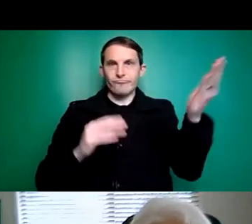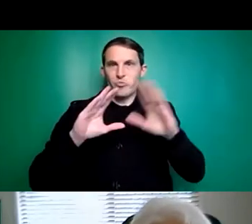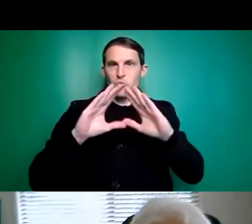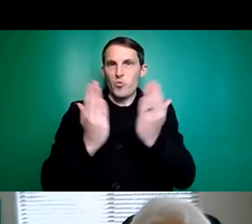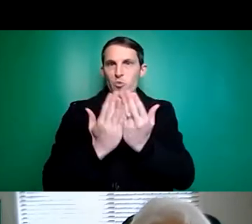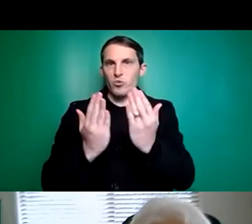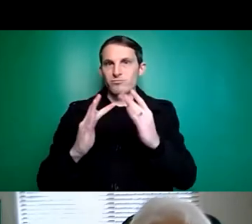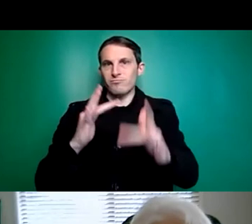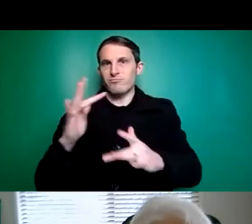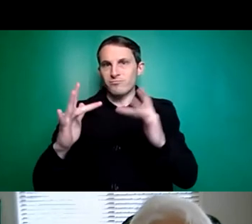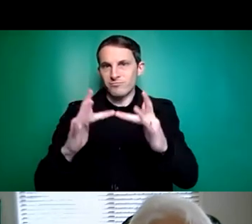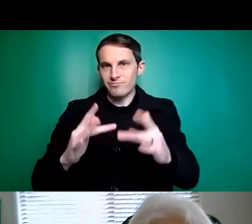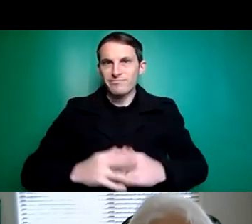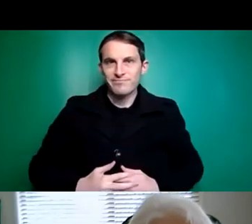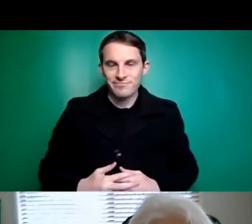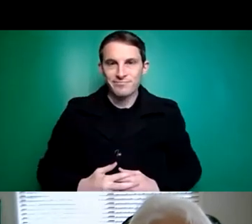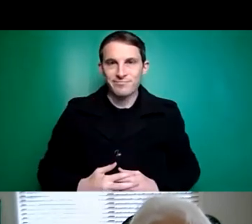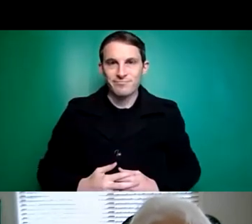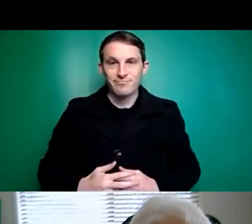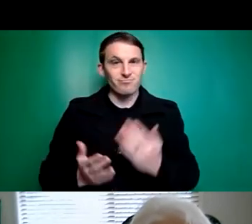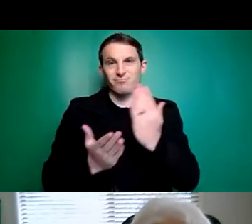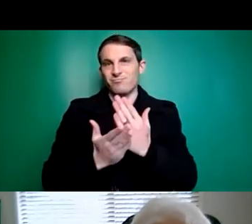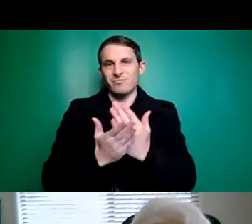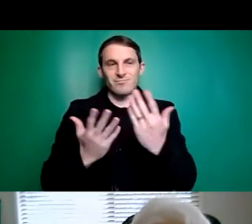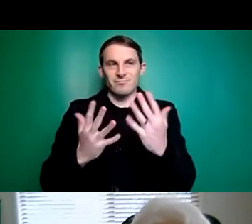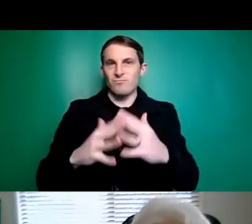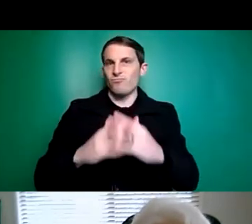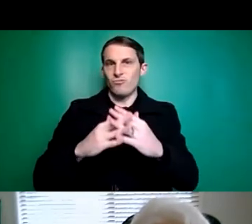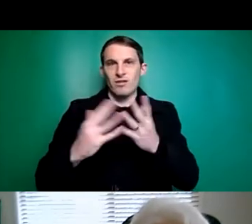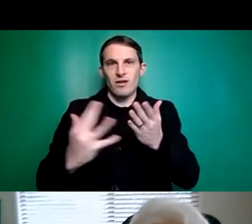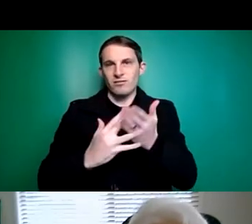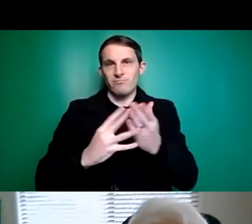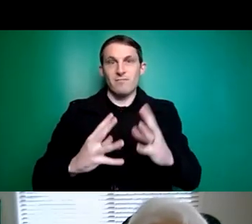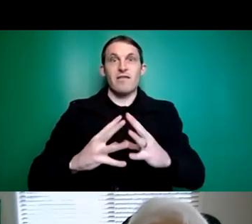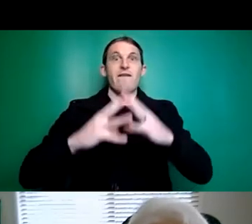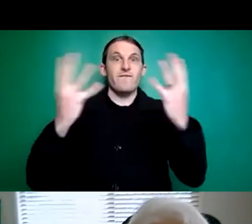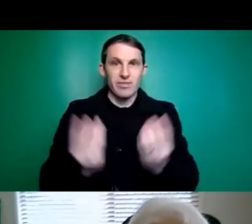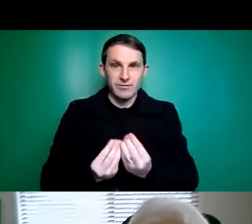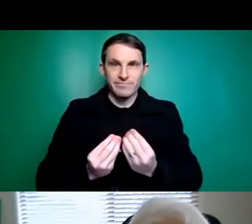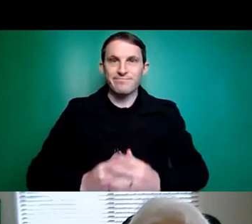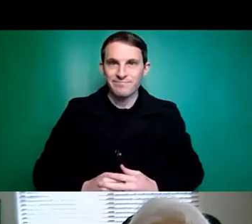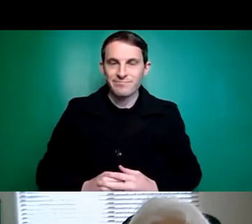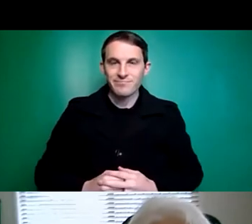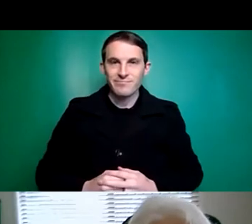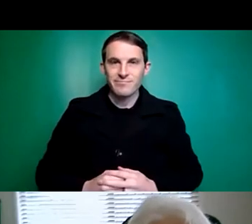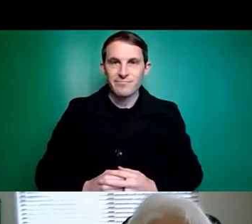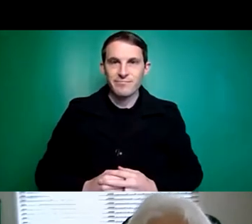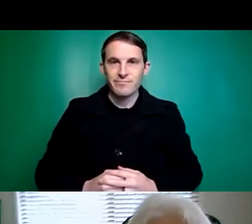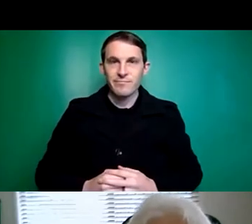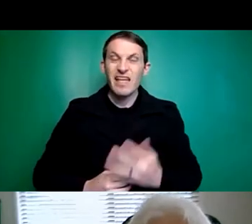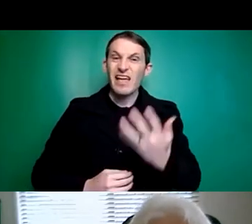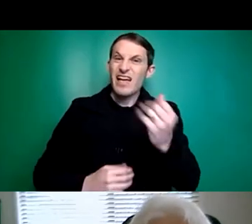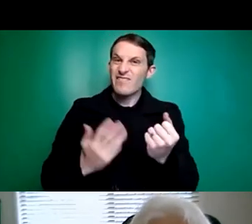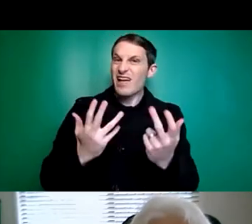all sorts of ways, just everything. And then there are a lot of low tech or